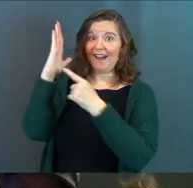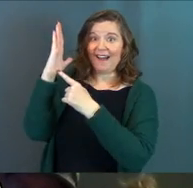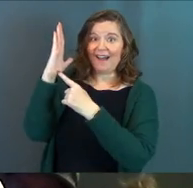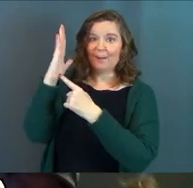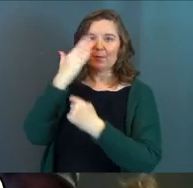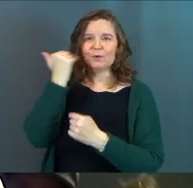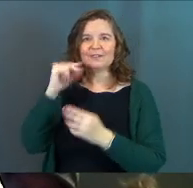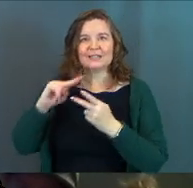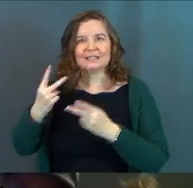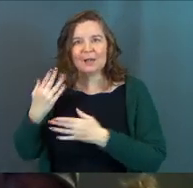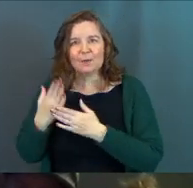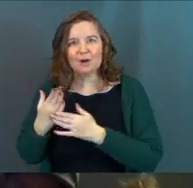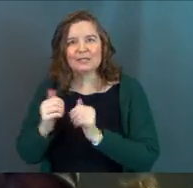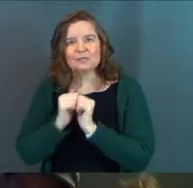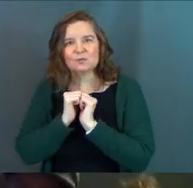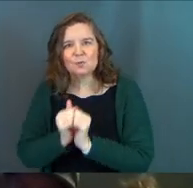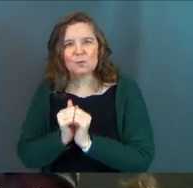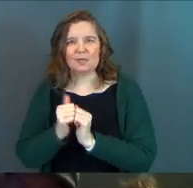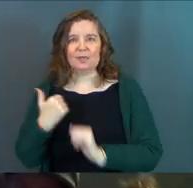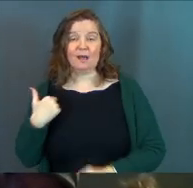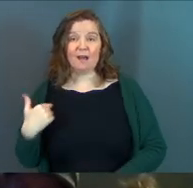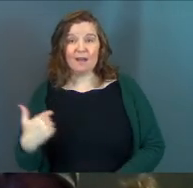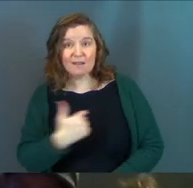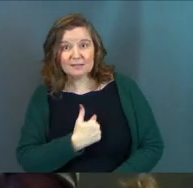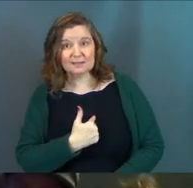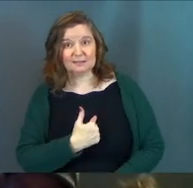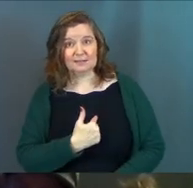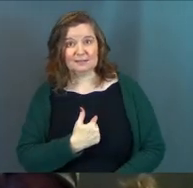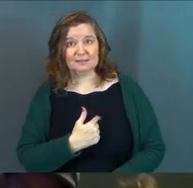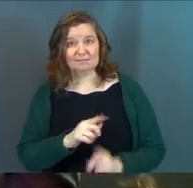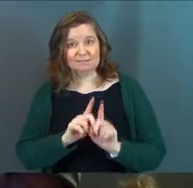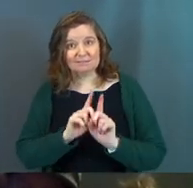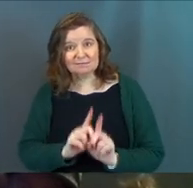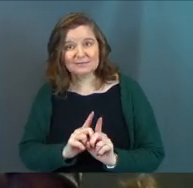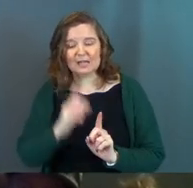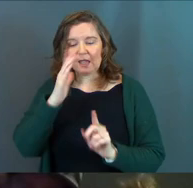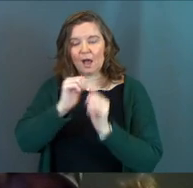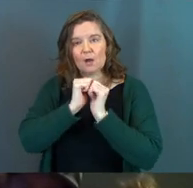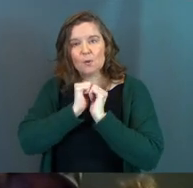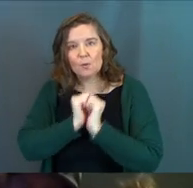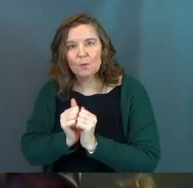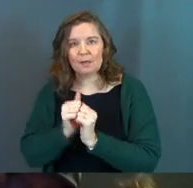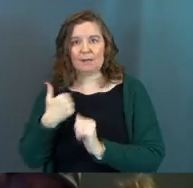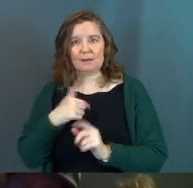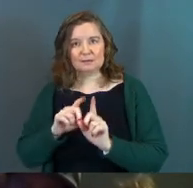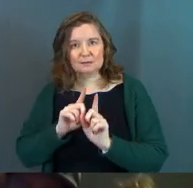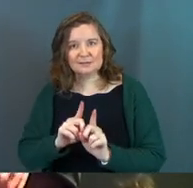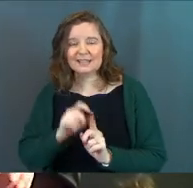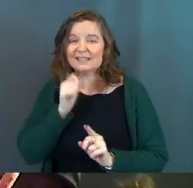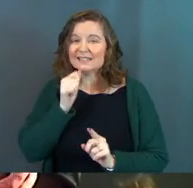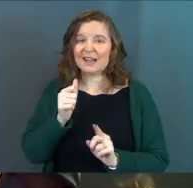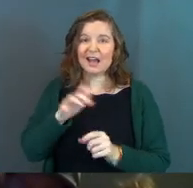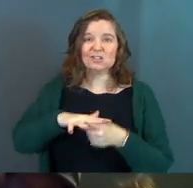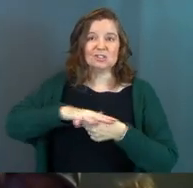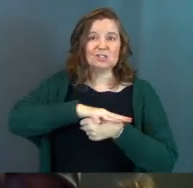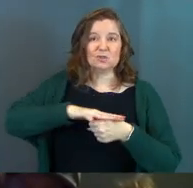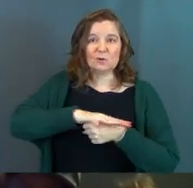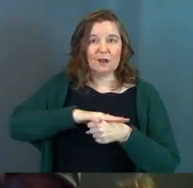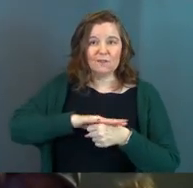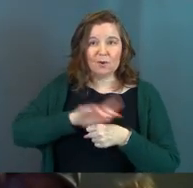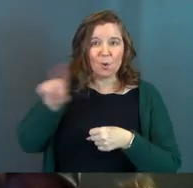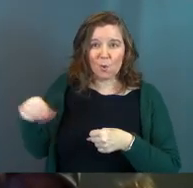we forget the second. With us. He is God with us. That's not geographical